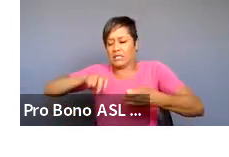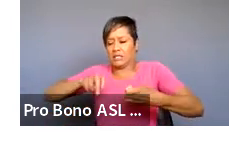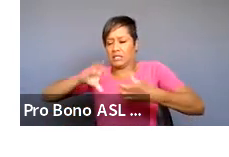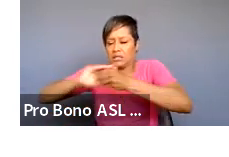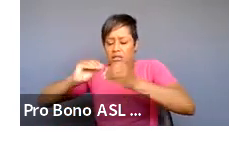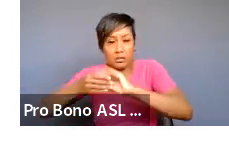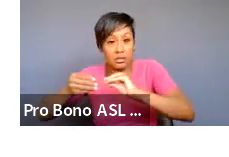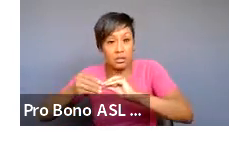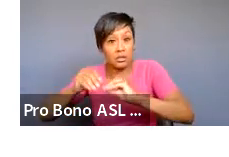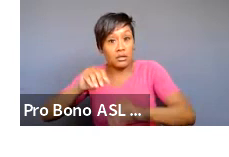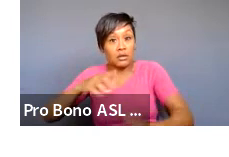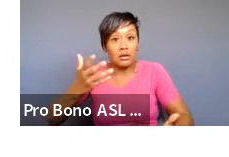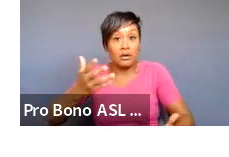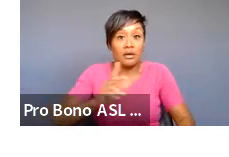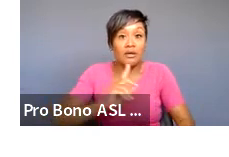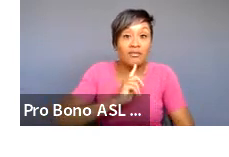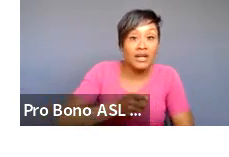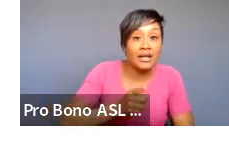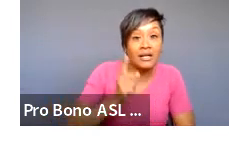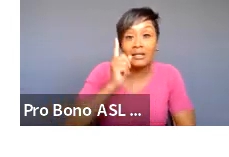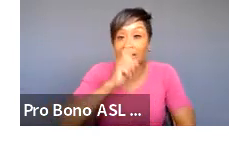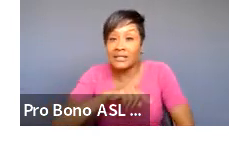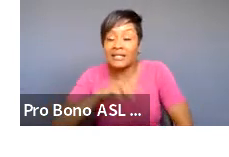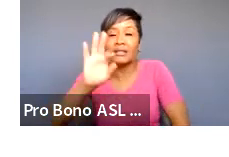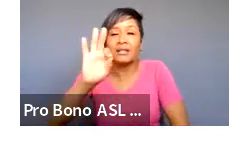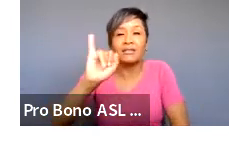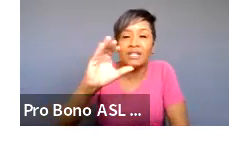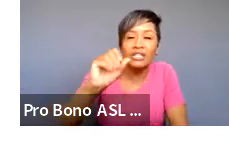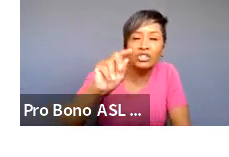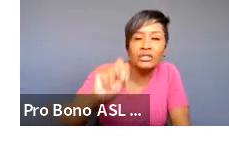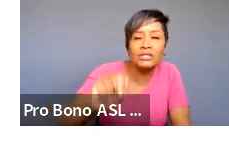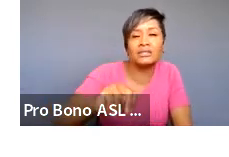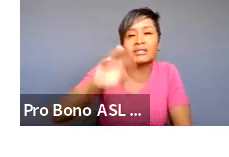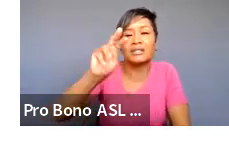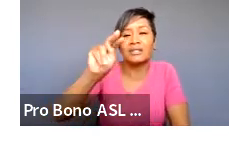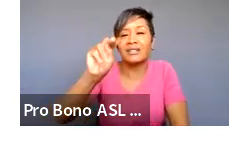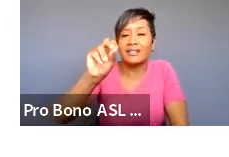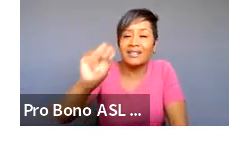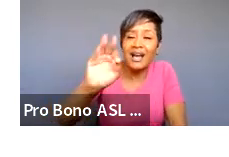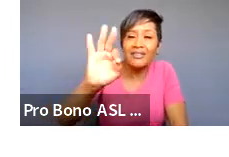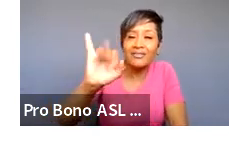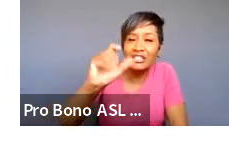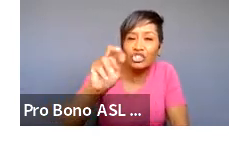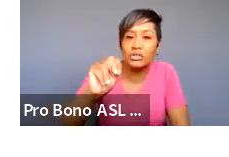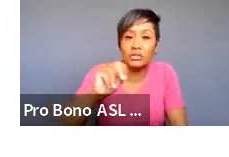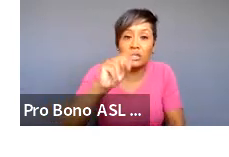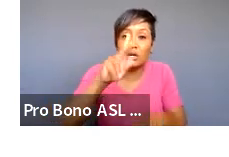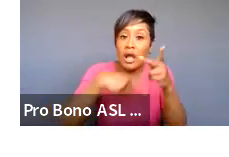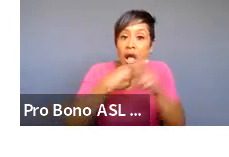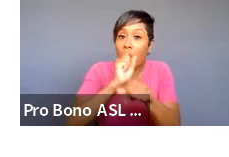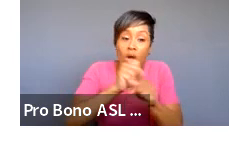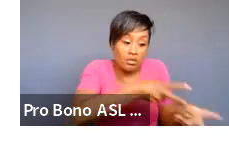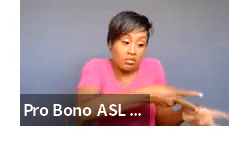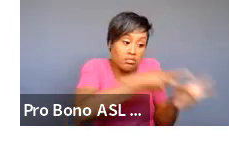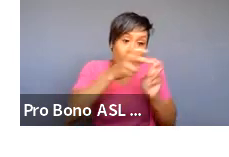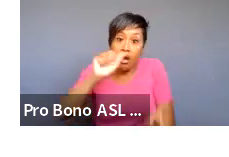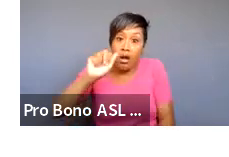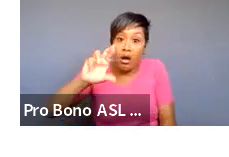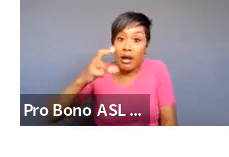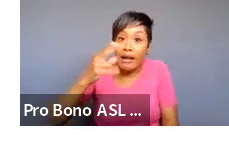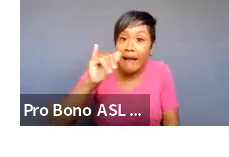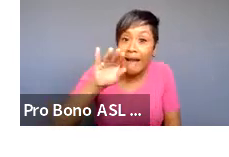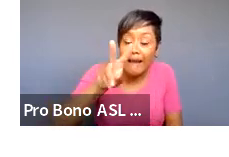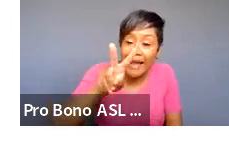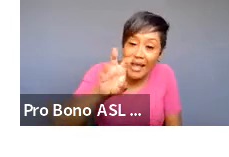fiction is it non-fiction are you doing this work based off an archive are you doing it based off of interviews documentation you know we know a lot of